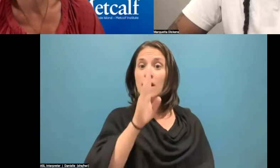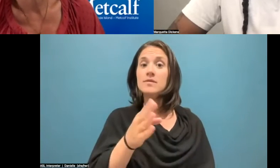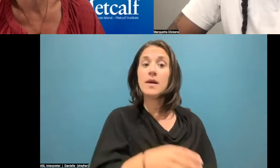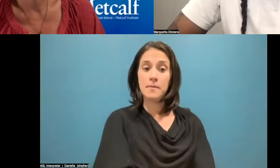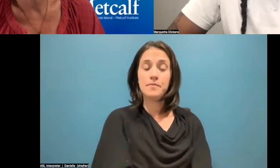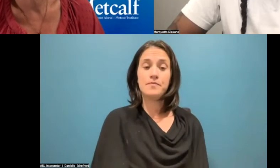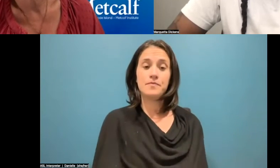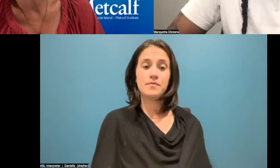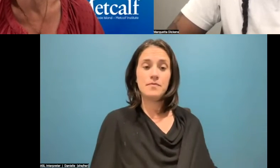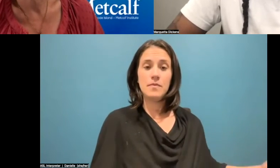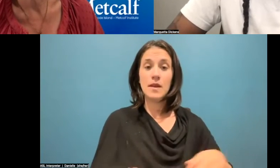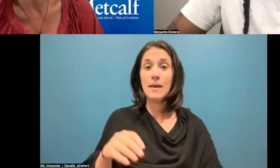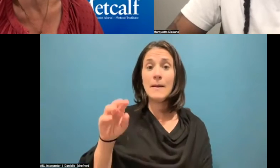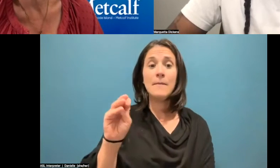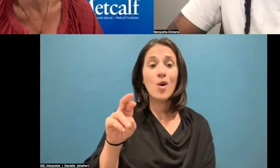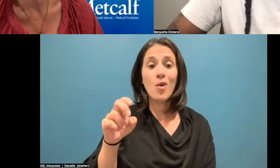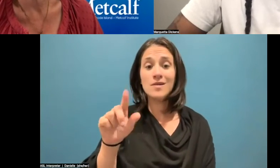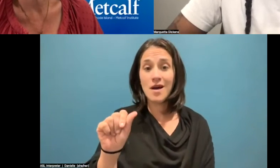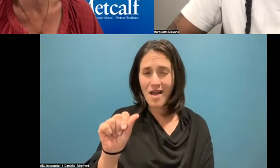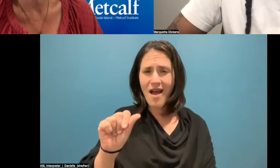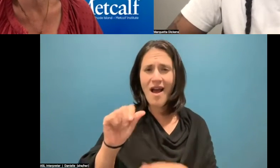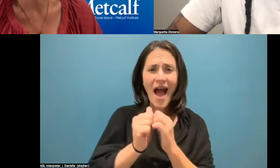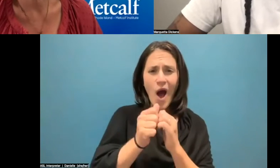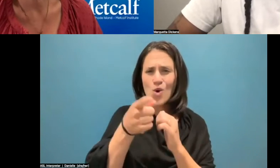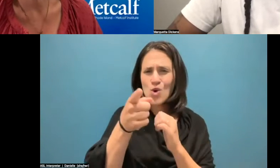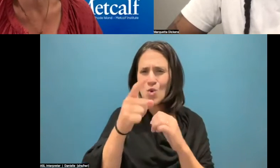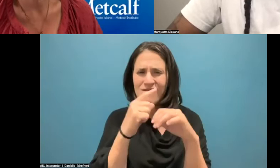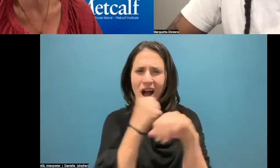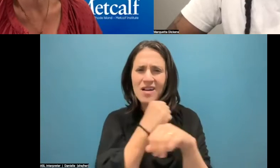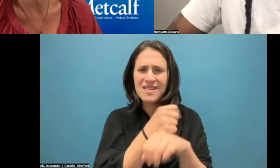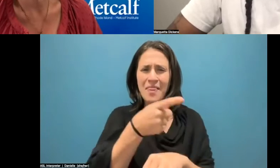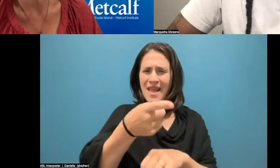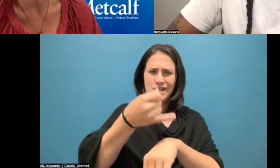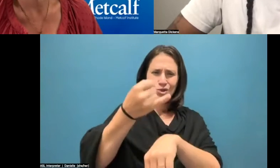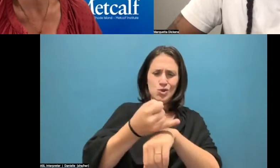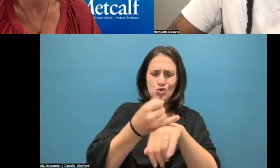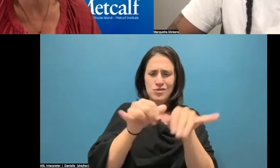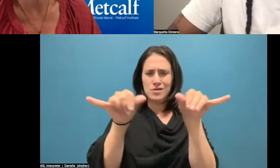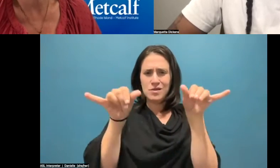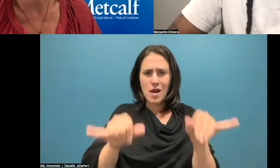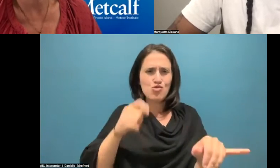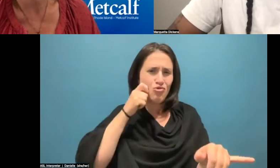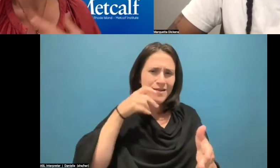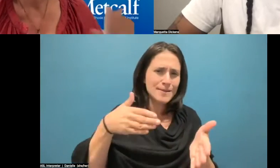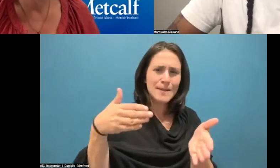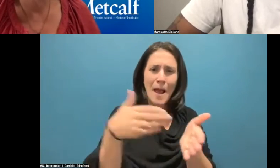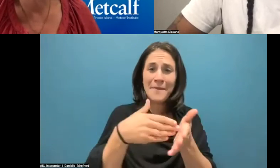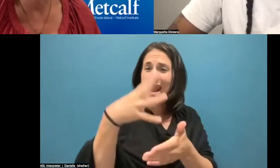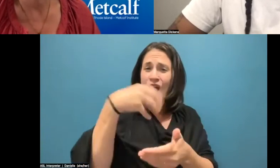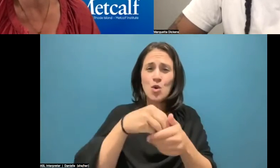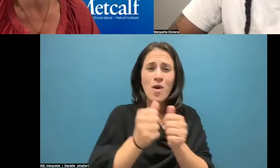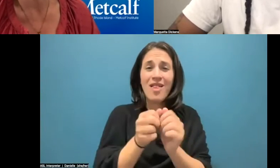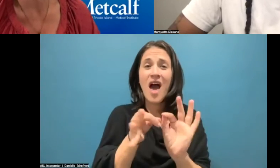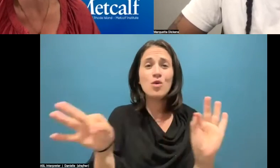They say, Marqueta, I wonder how you combat the institutional racism inherent in how we even talk about these things. The